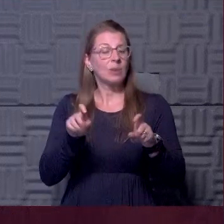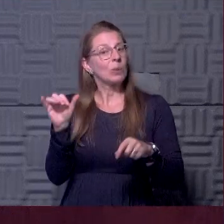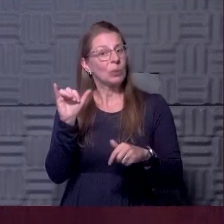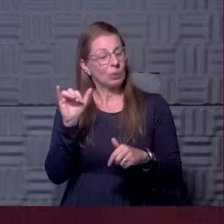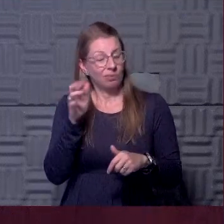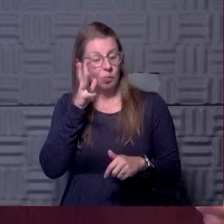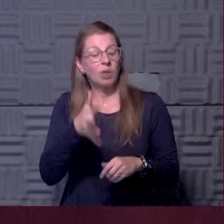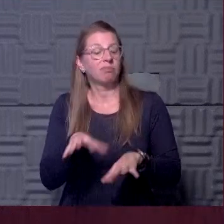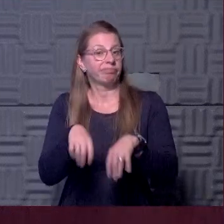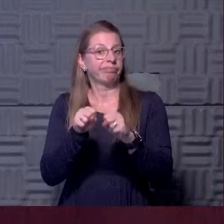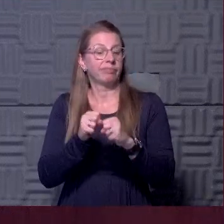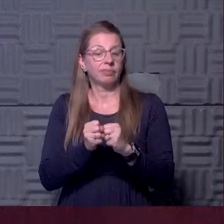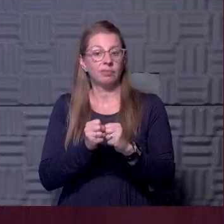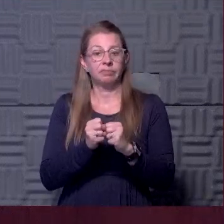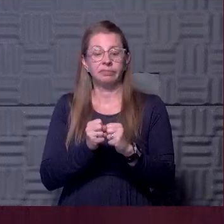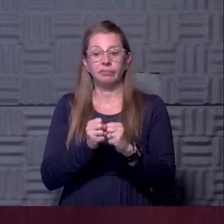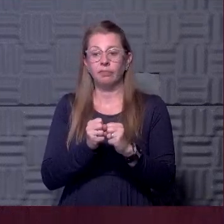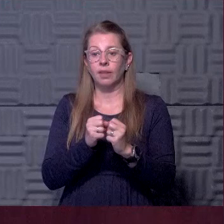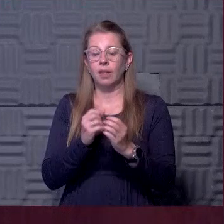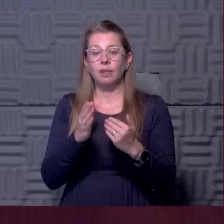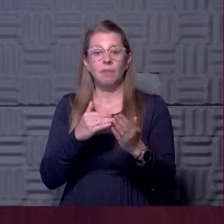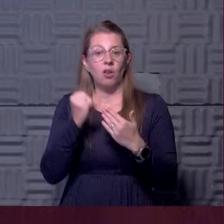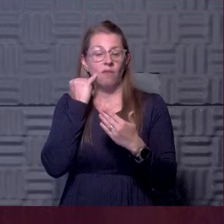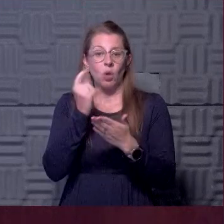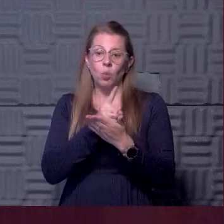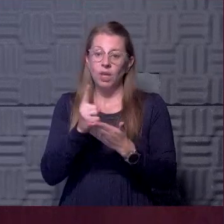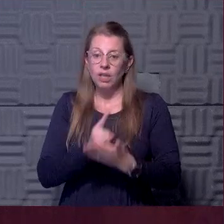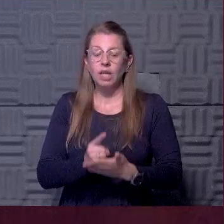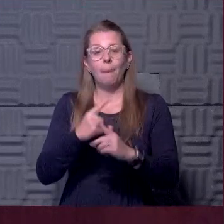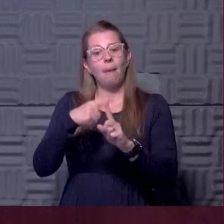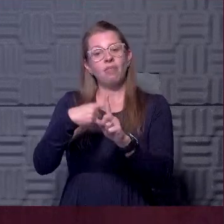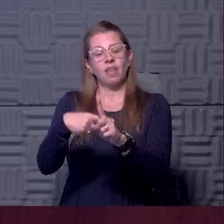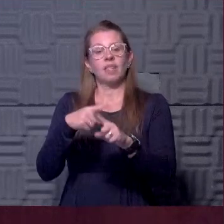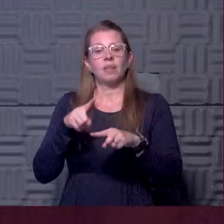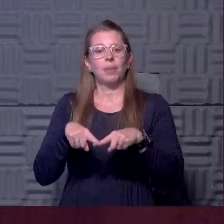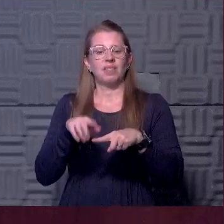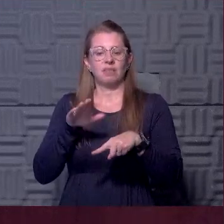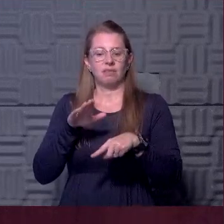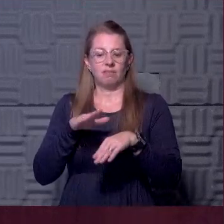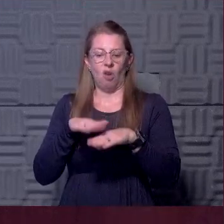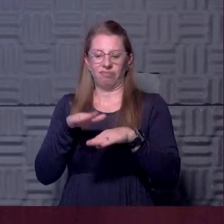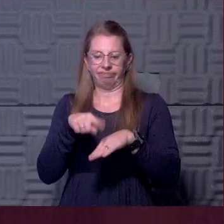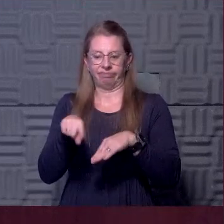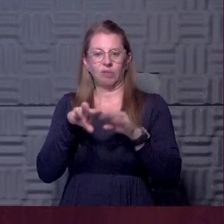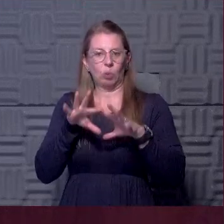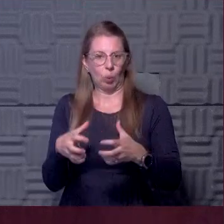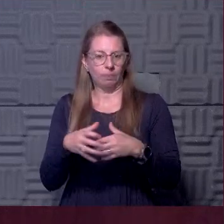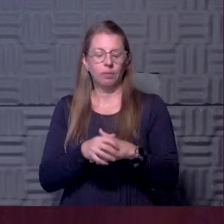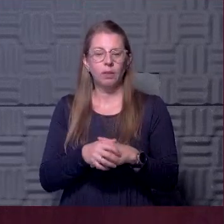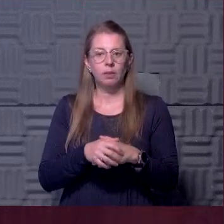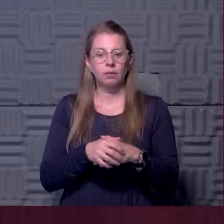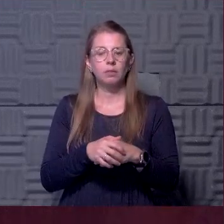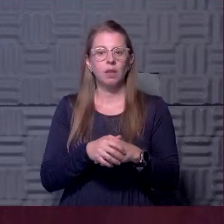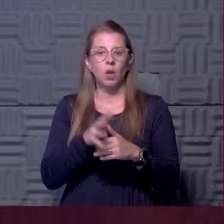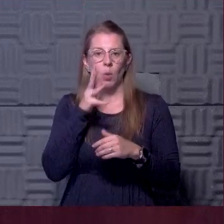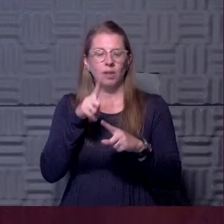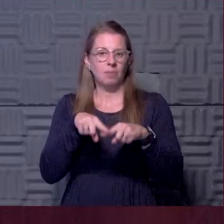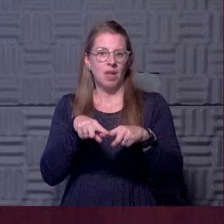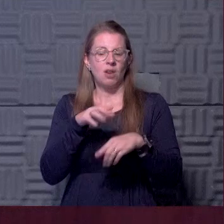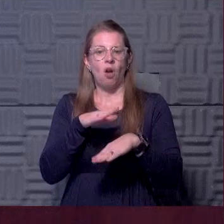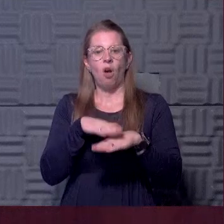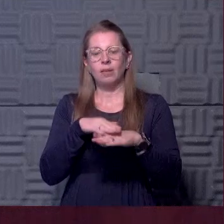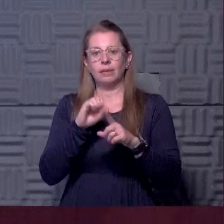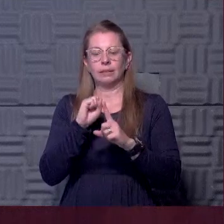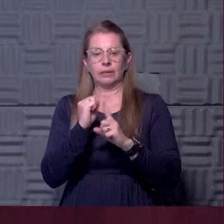uh, as well. So, uh, just selected whether it's weekly, monthly, it's gonna depend on the group. Um, so the intervals will, will vary depending on the circumstances.